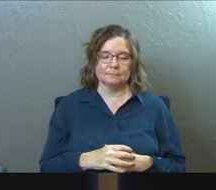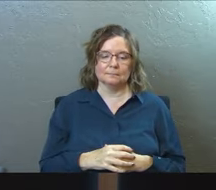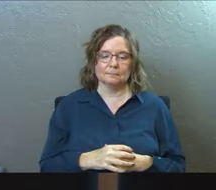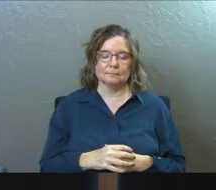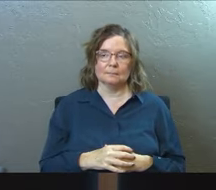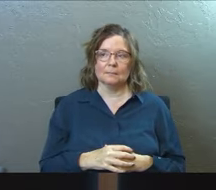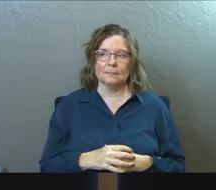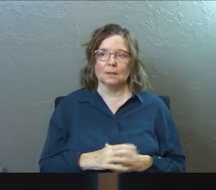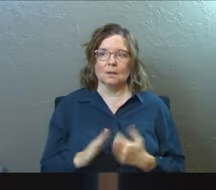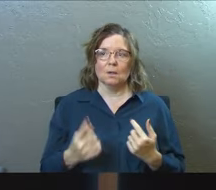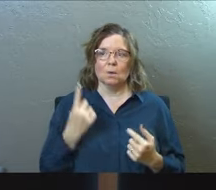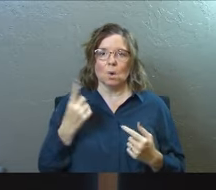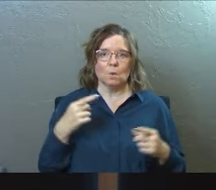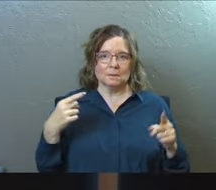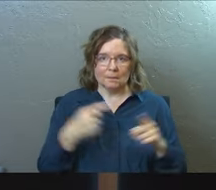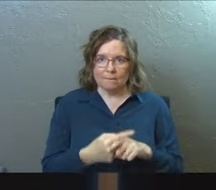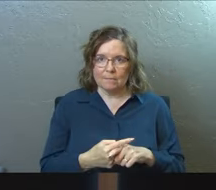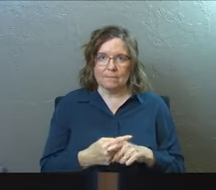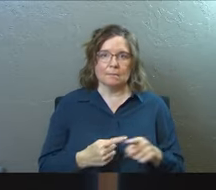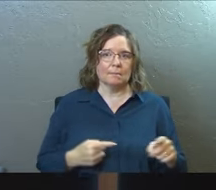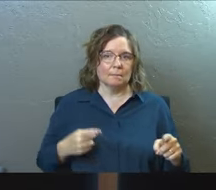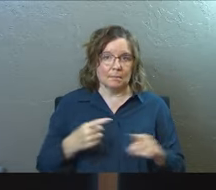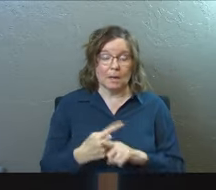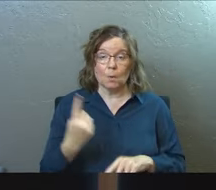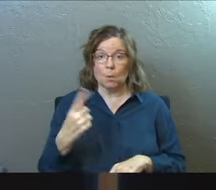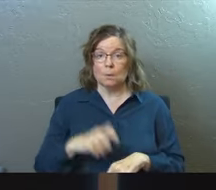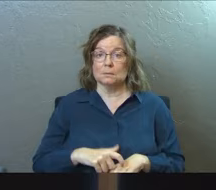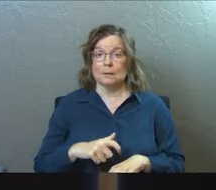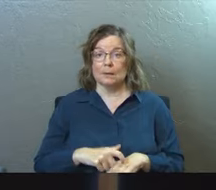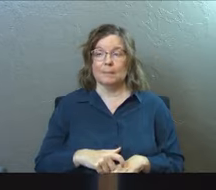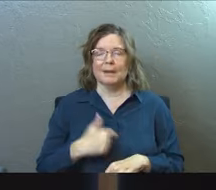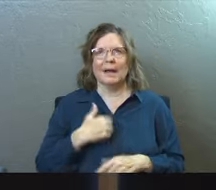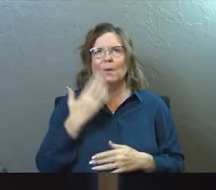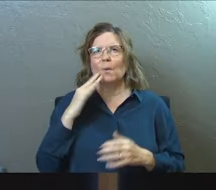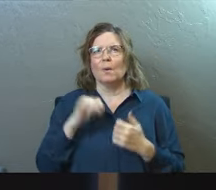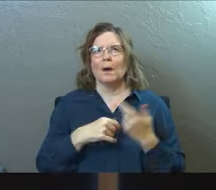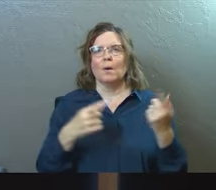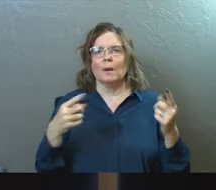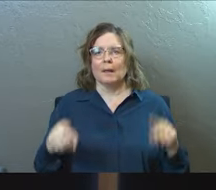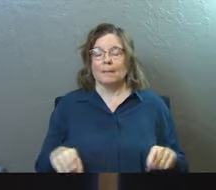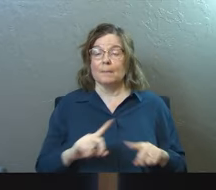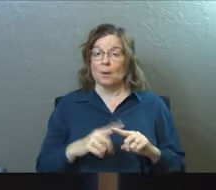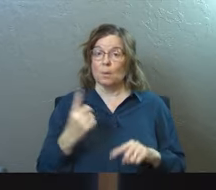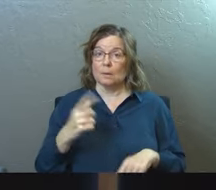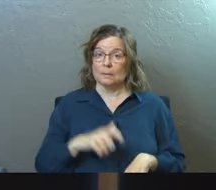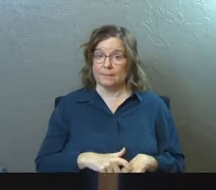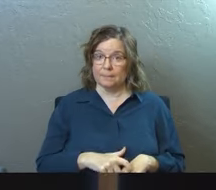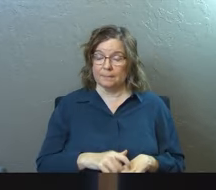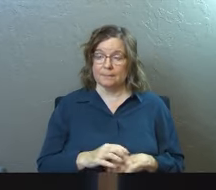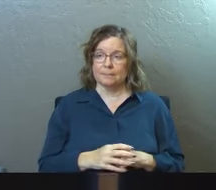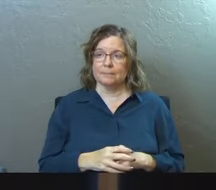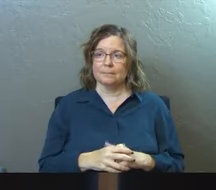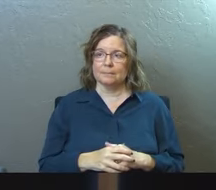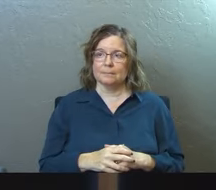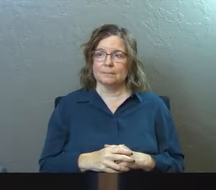And there was just always conflict. And at one point, and I don't know how it happened, but at one point